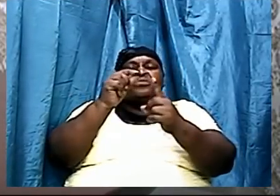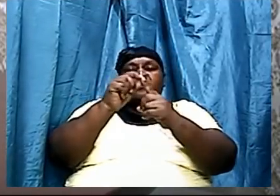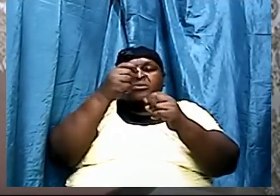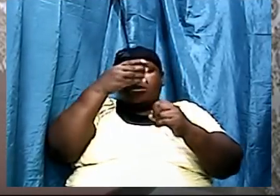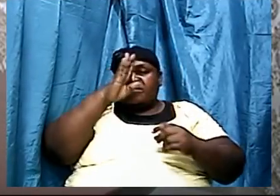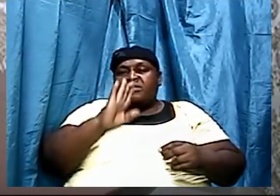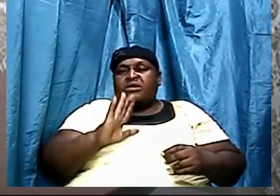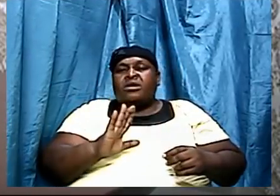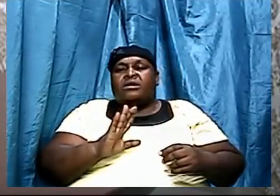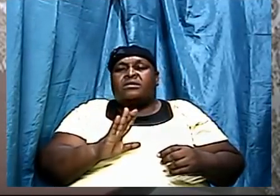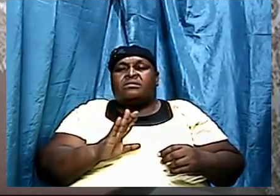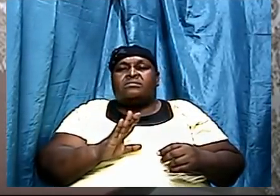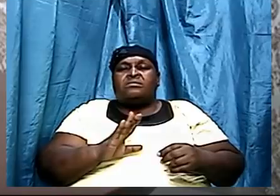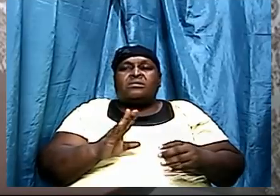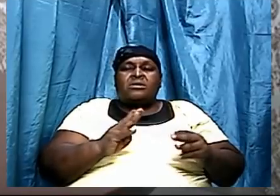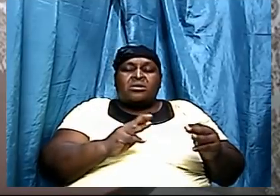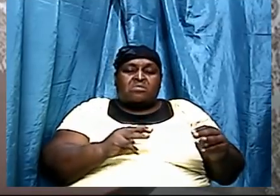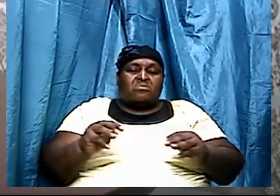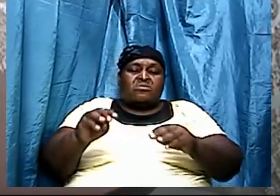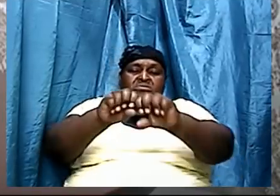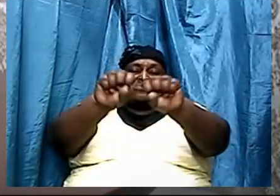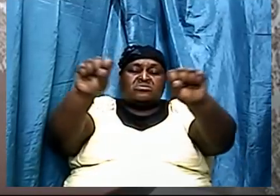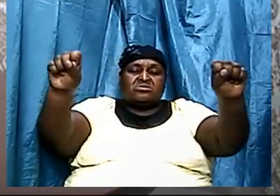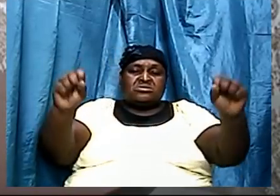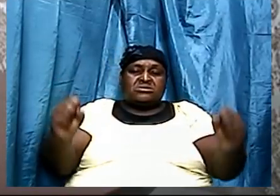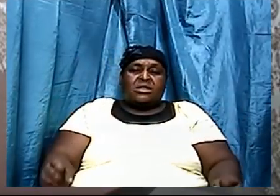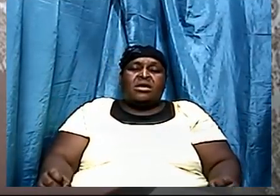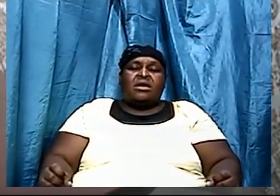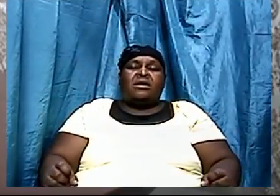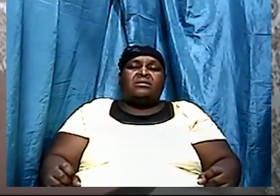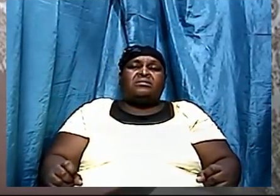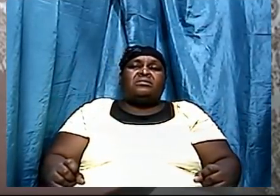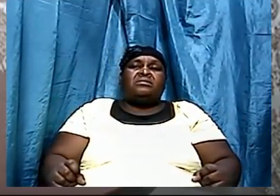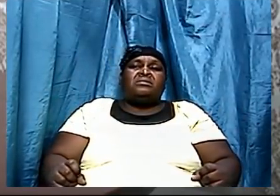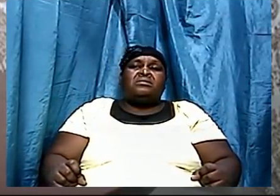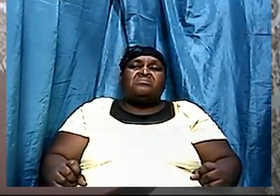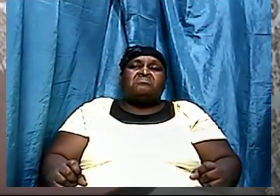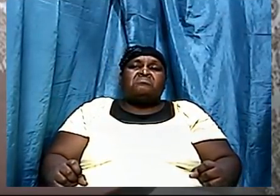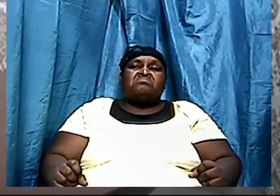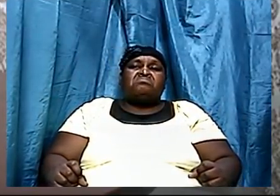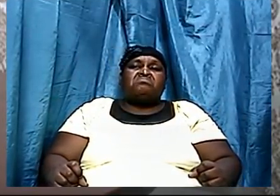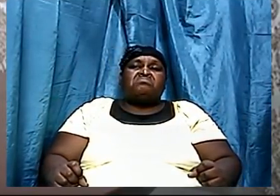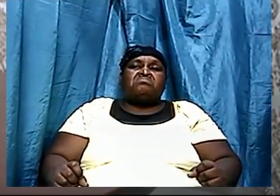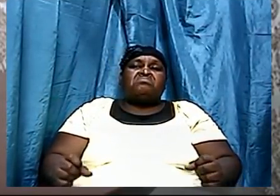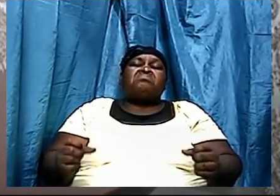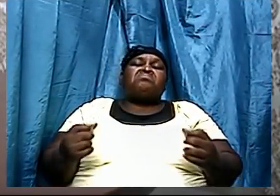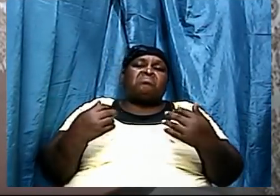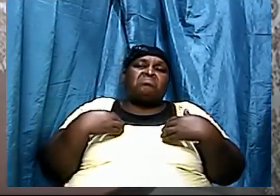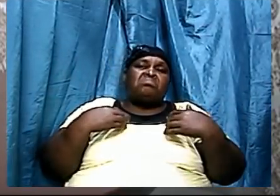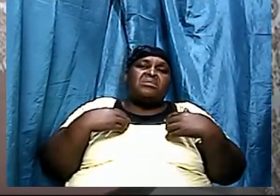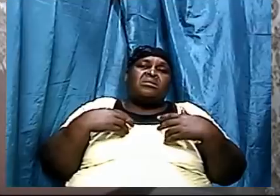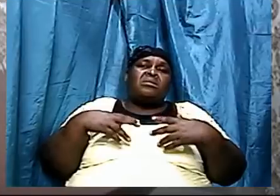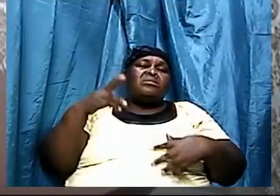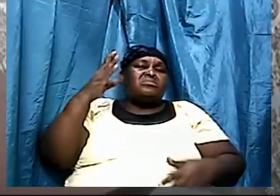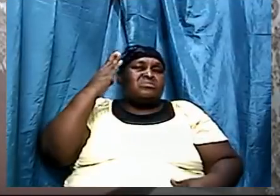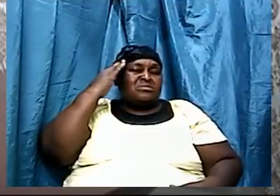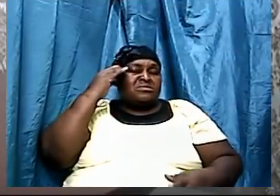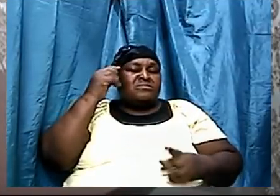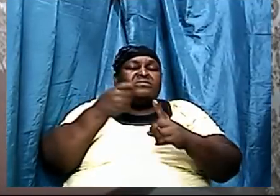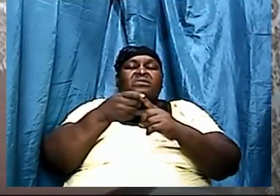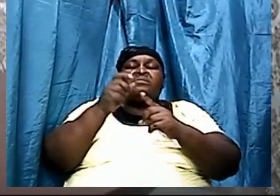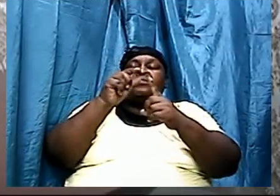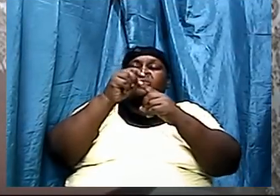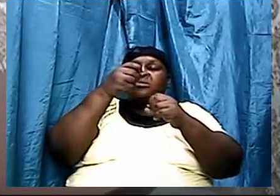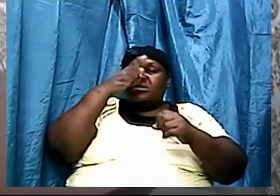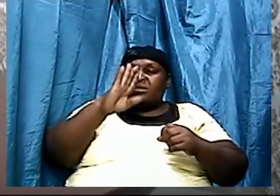looking at moving to the slides that I have on the slides that I have. Praise God. You can notice from the word of God that